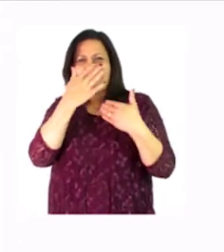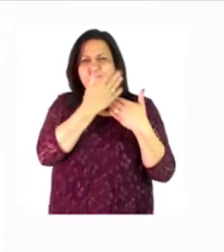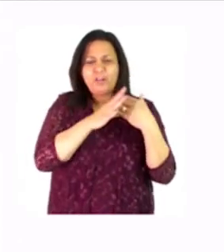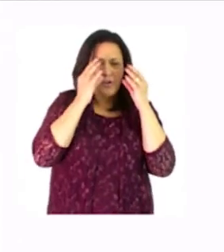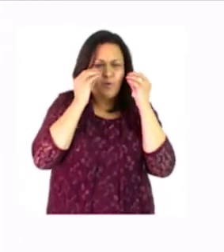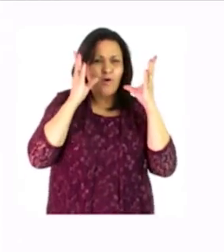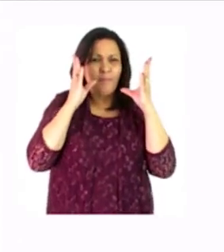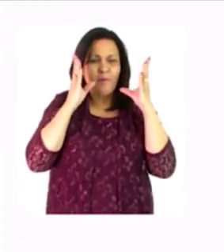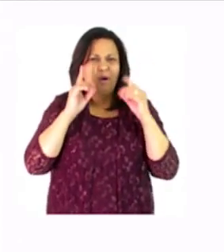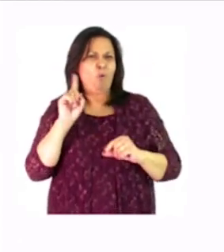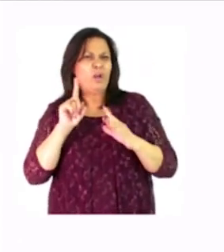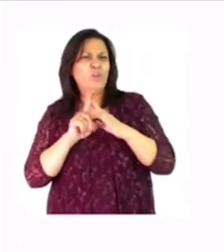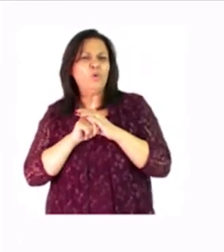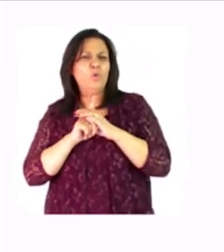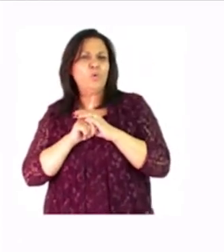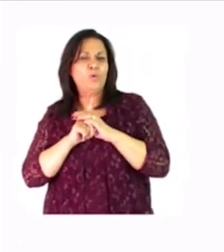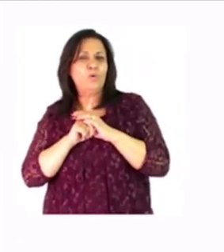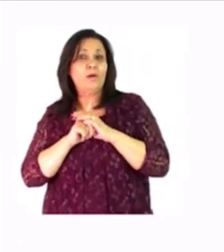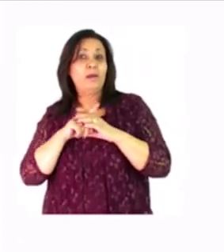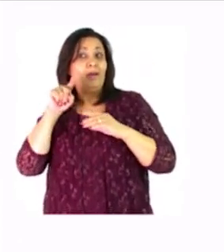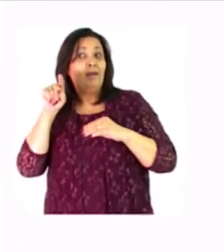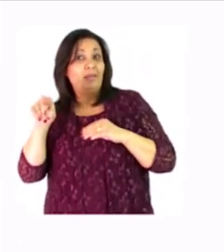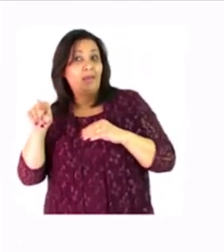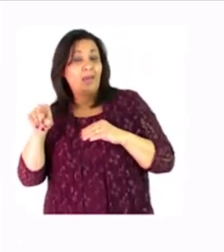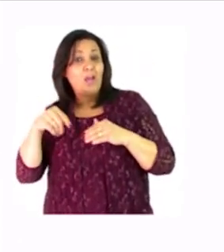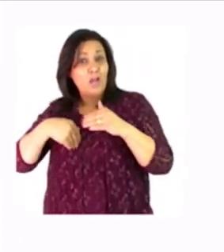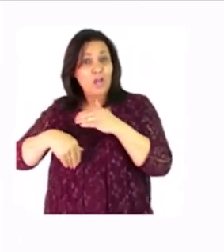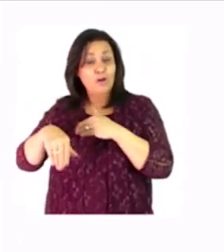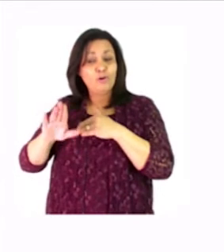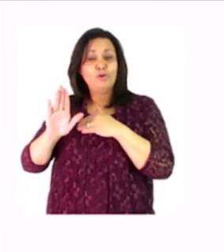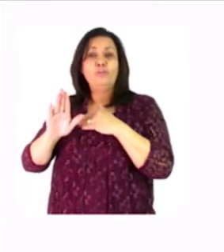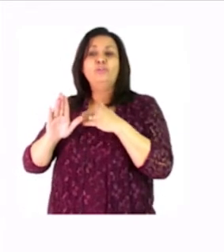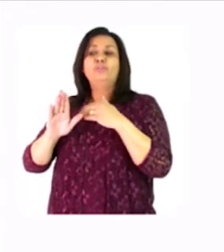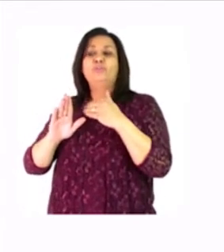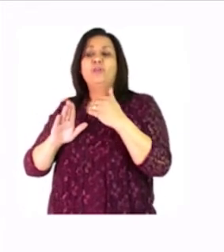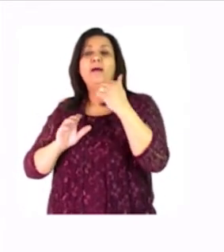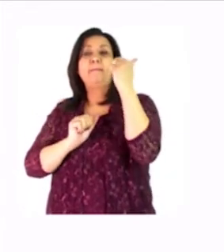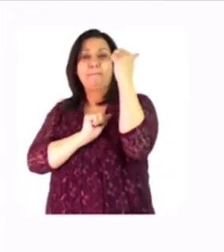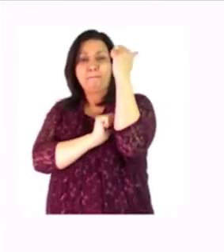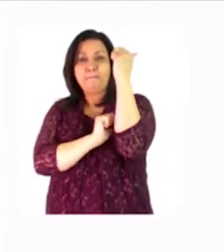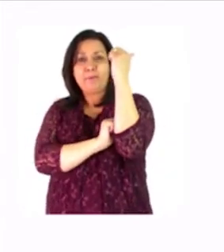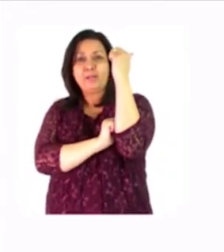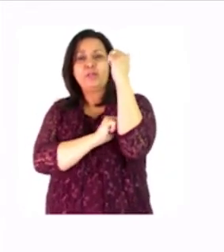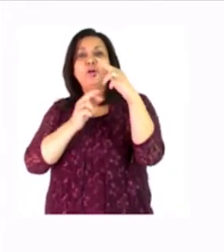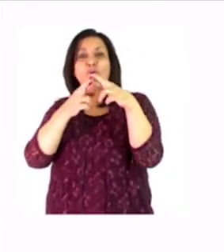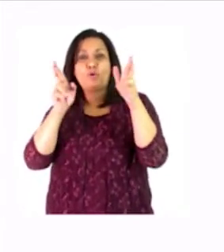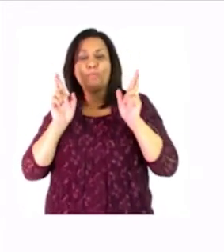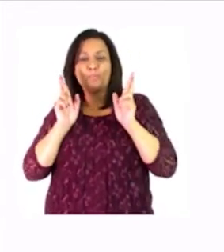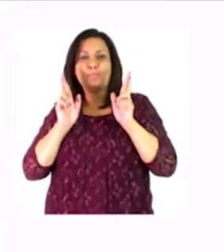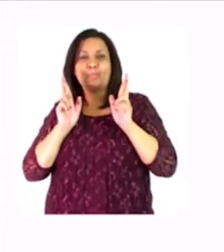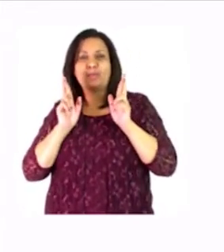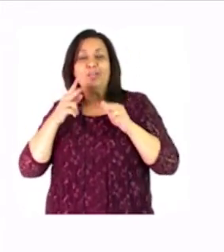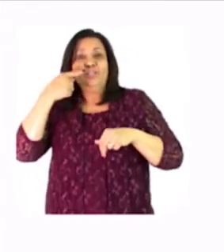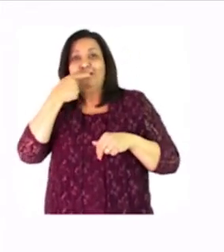thing that you need to do you go to the bathroom and take a bath brush your teeth and